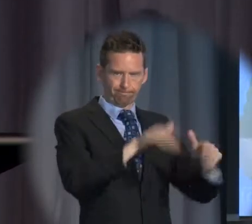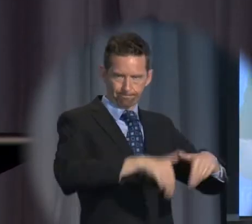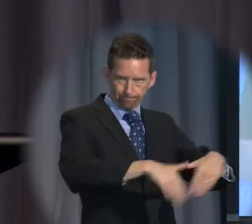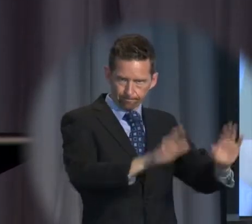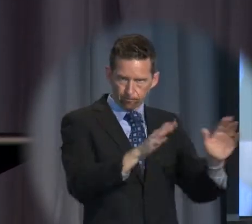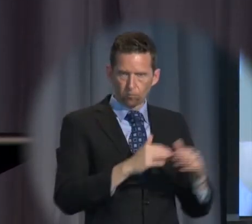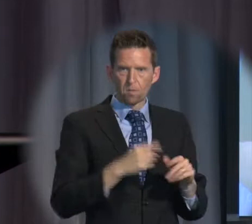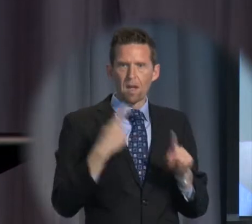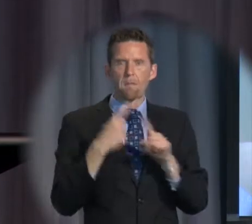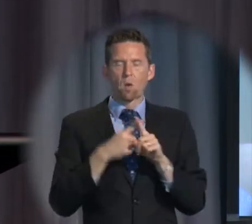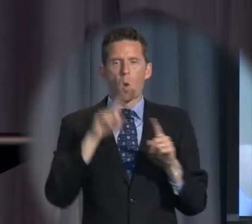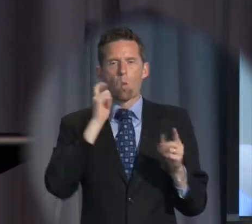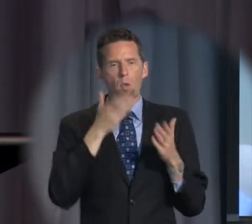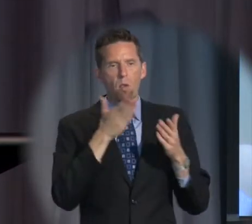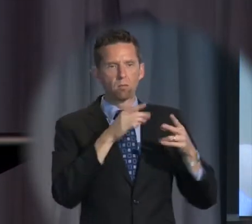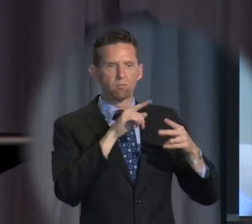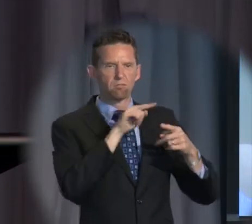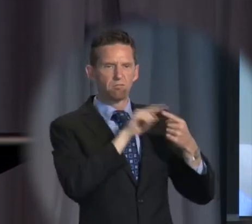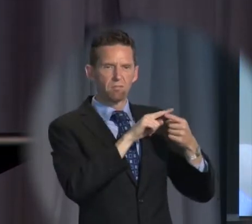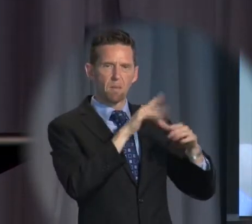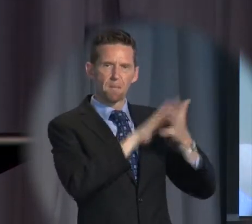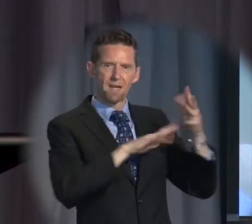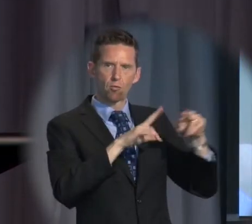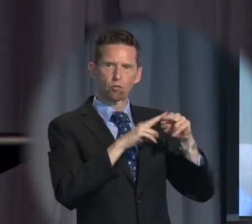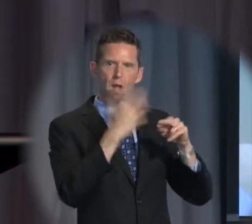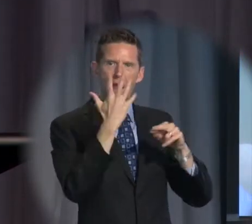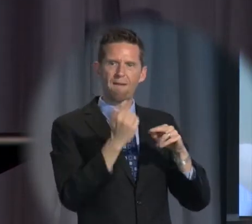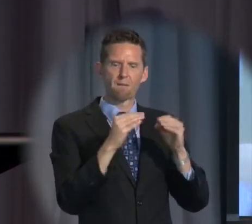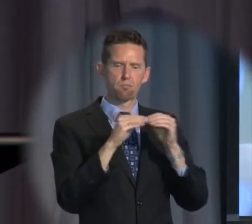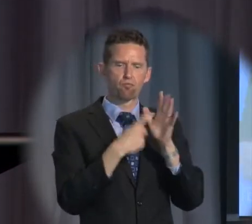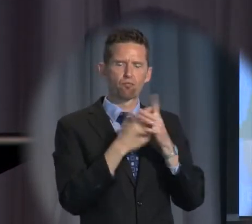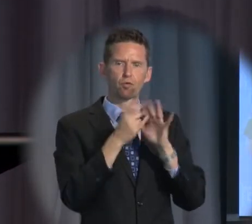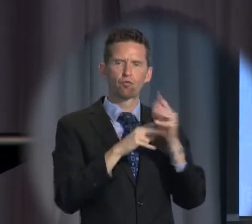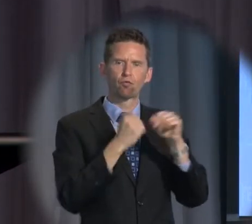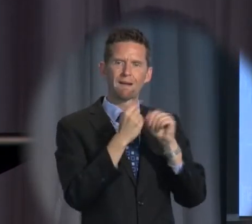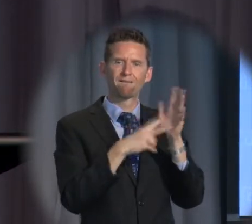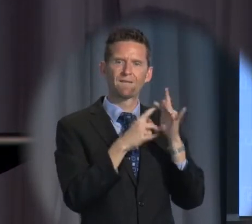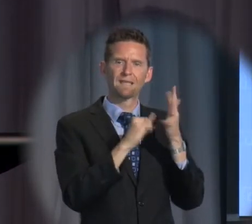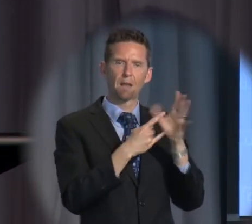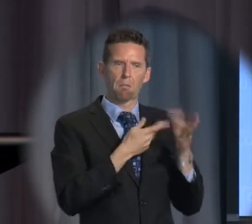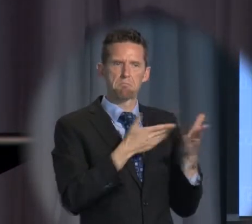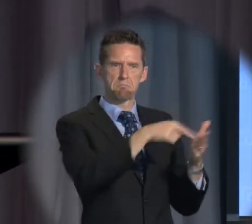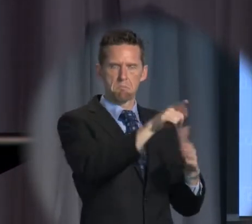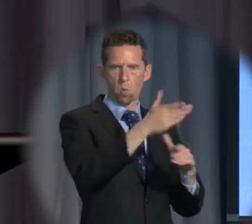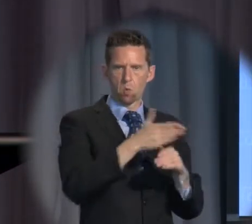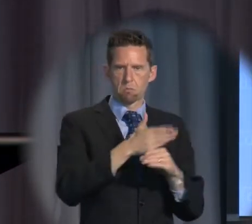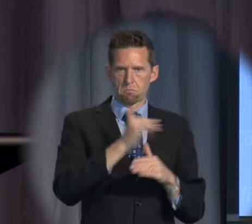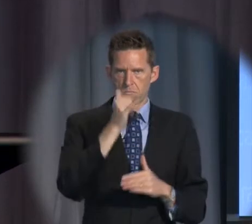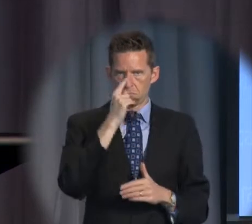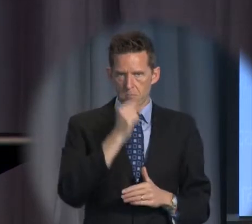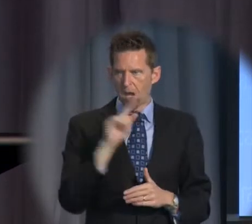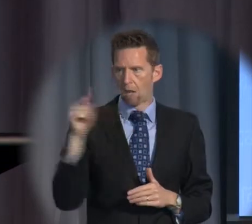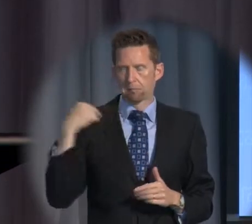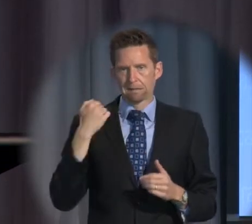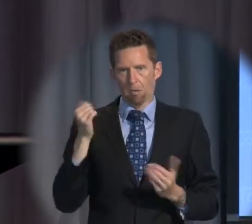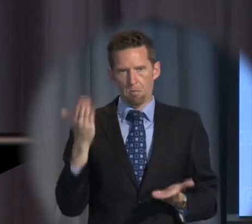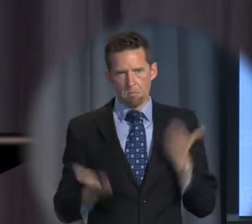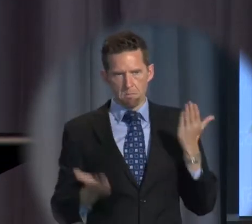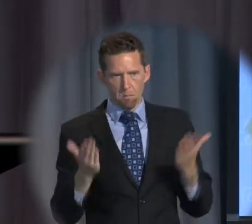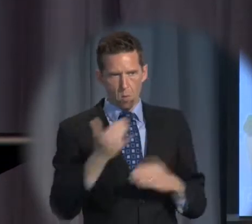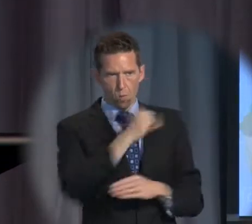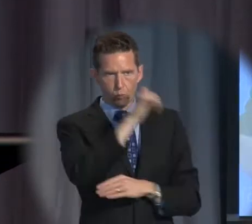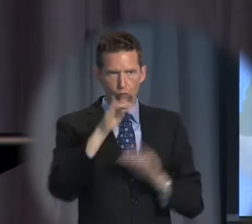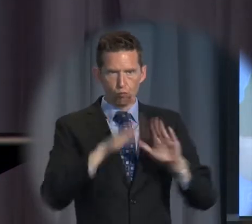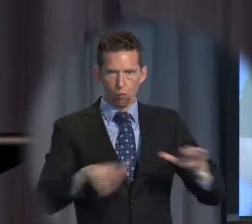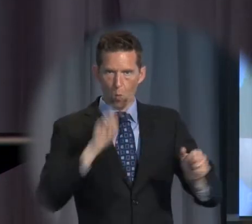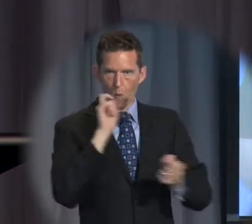work rights will be available to their parents on bridging visas. We don't yet know exactly which children will be released or when